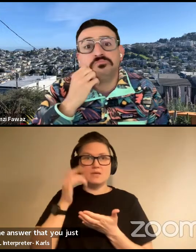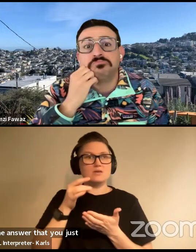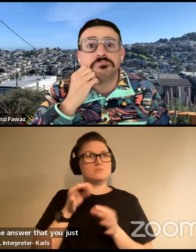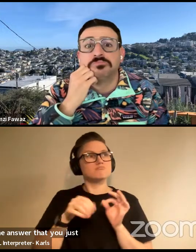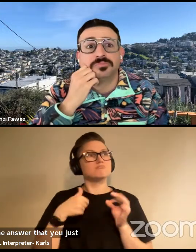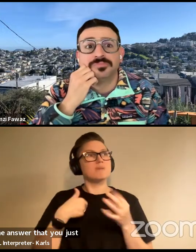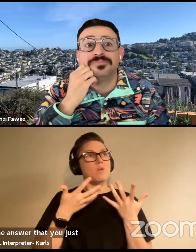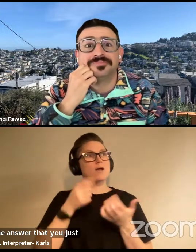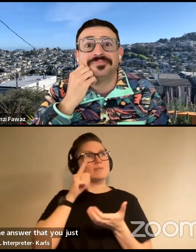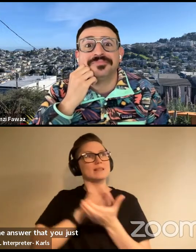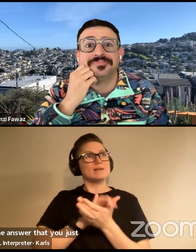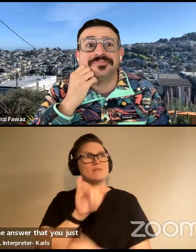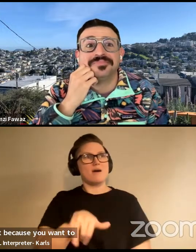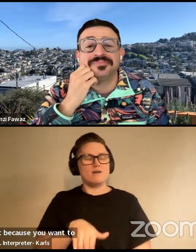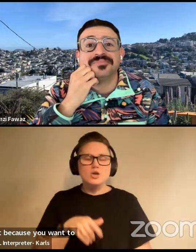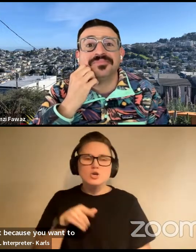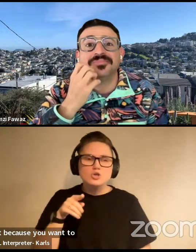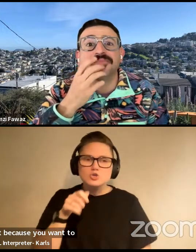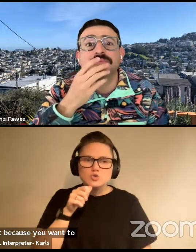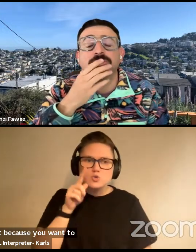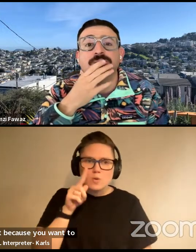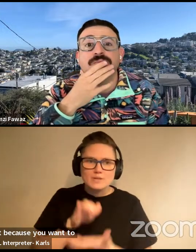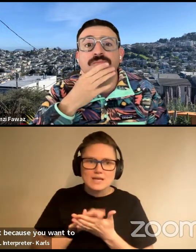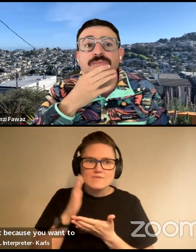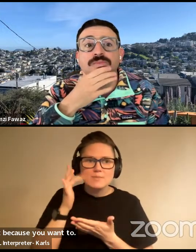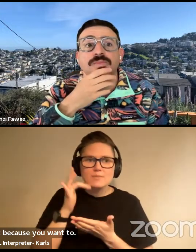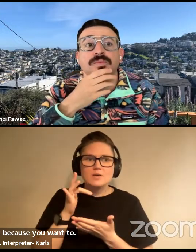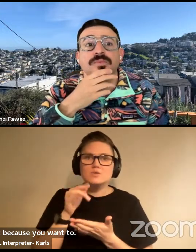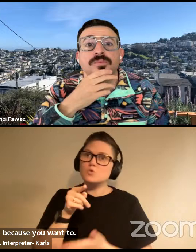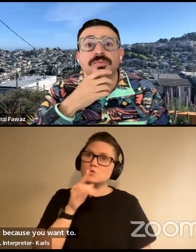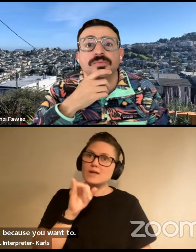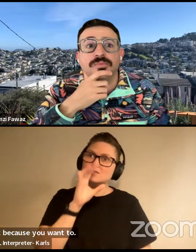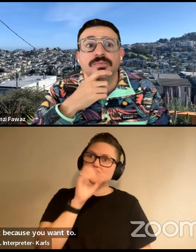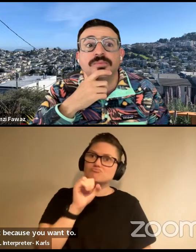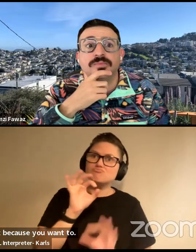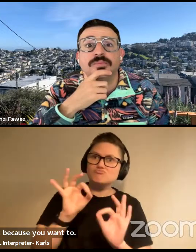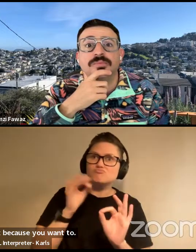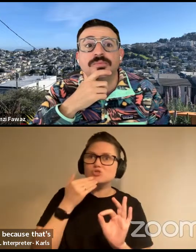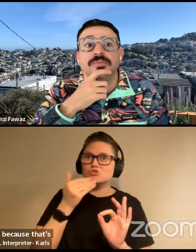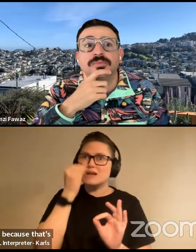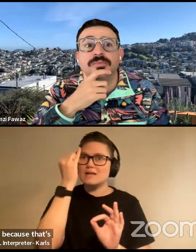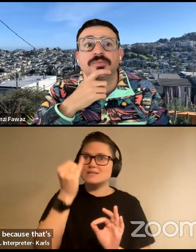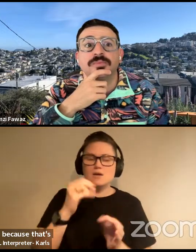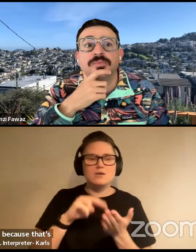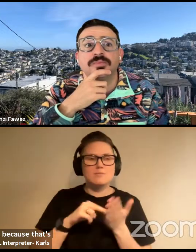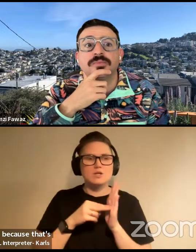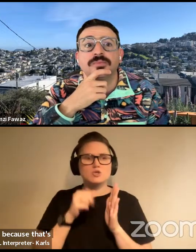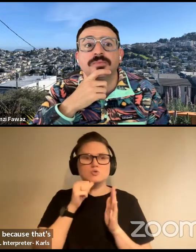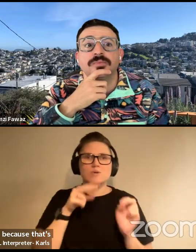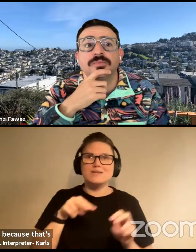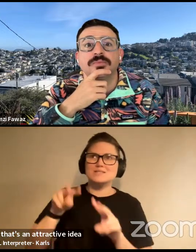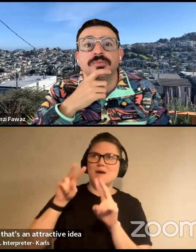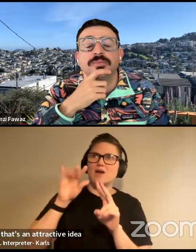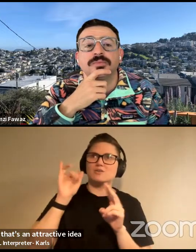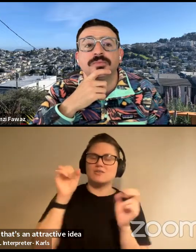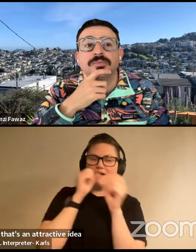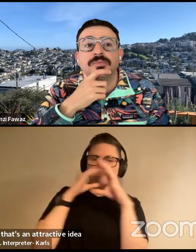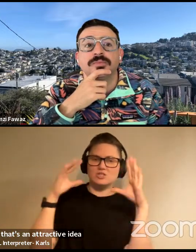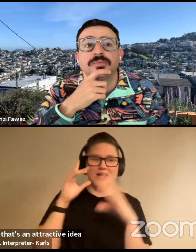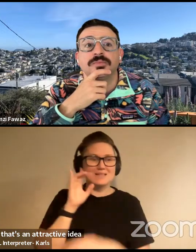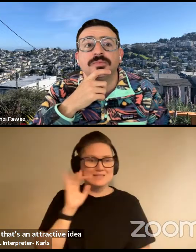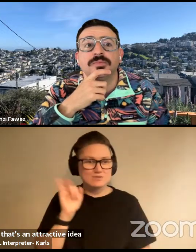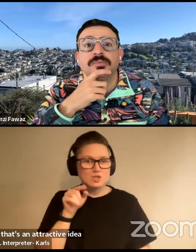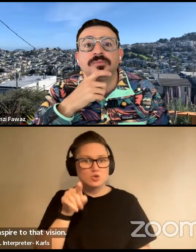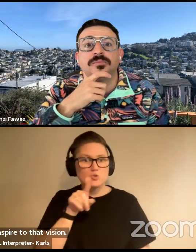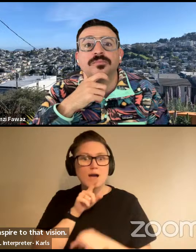you don't believe that because that's an attractive idea. In other words, you don't aspire to that vision. It sounds like you actually in